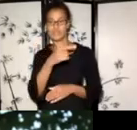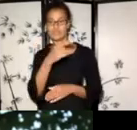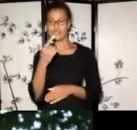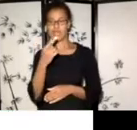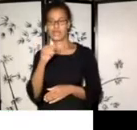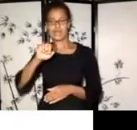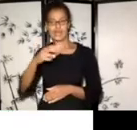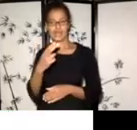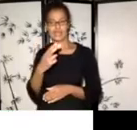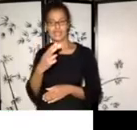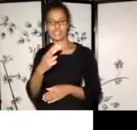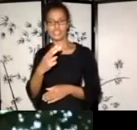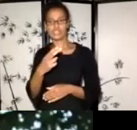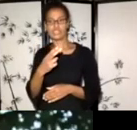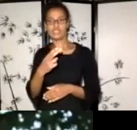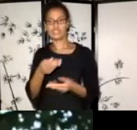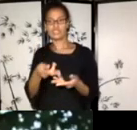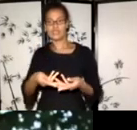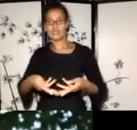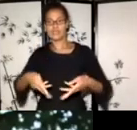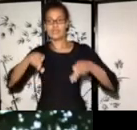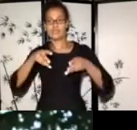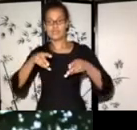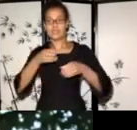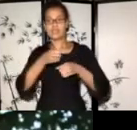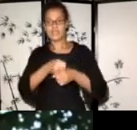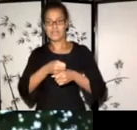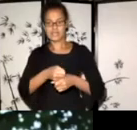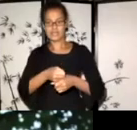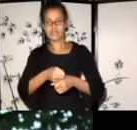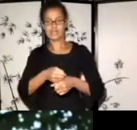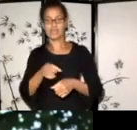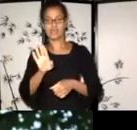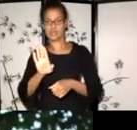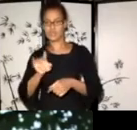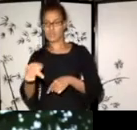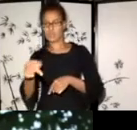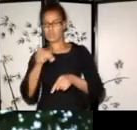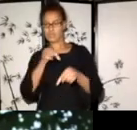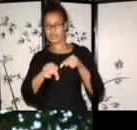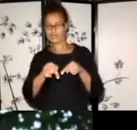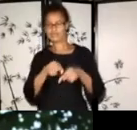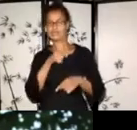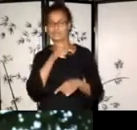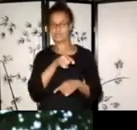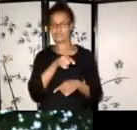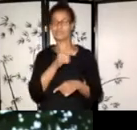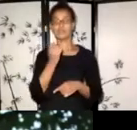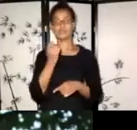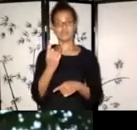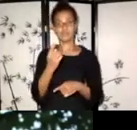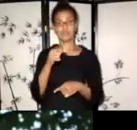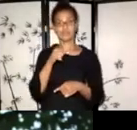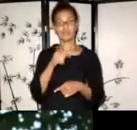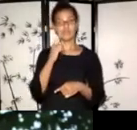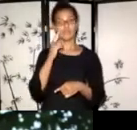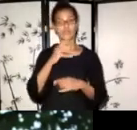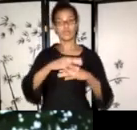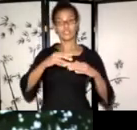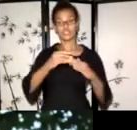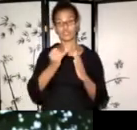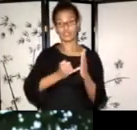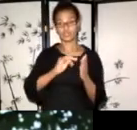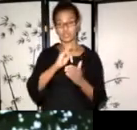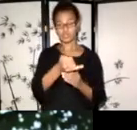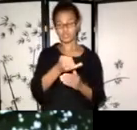So this can either be, and sorry, just to go back, this can apply to either Indigenous arts projects or,